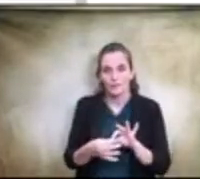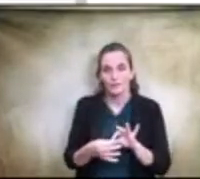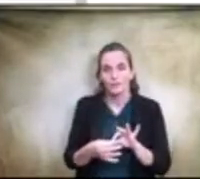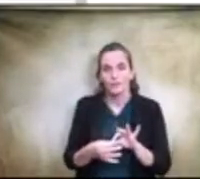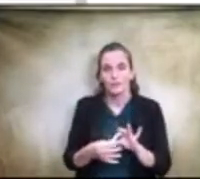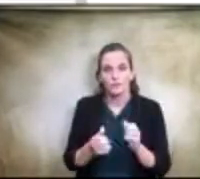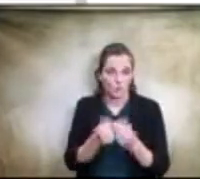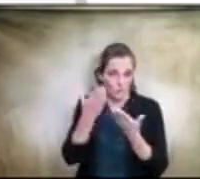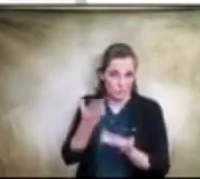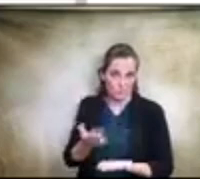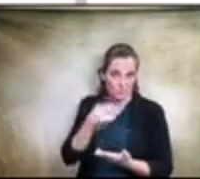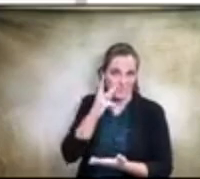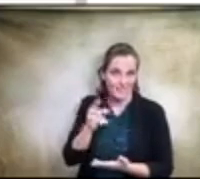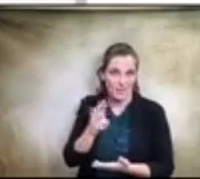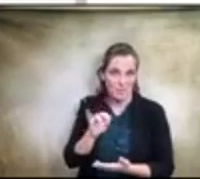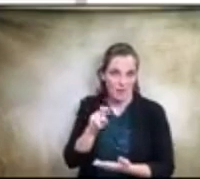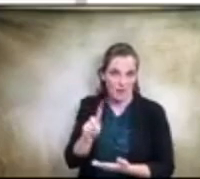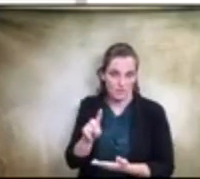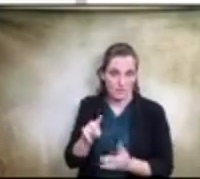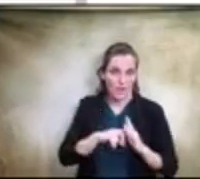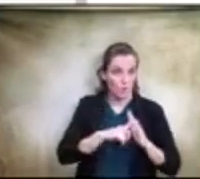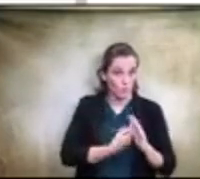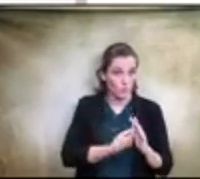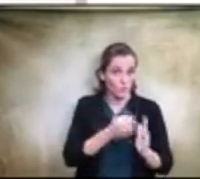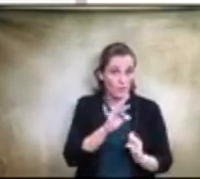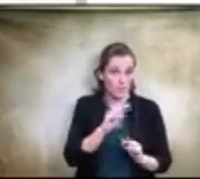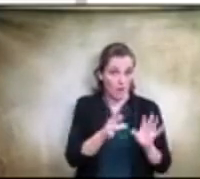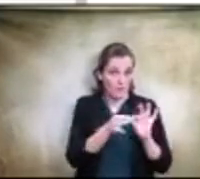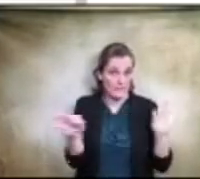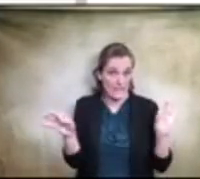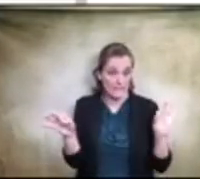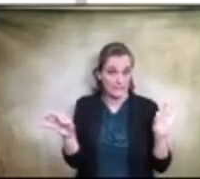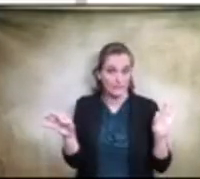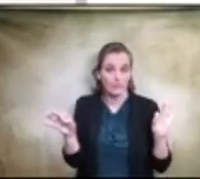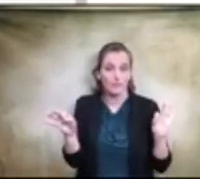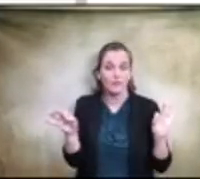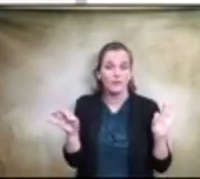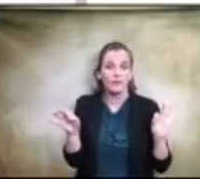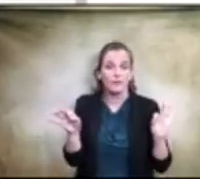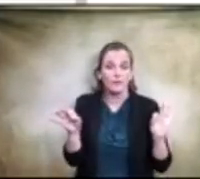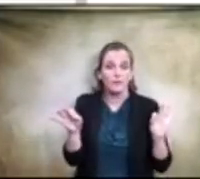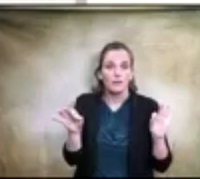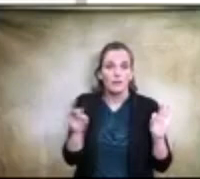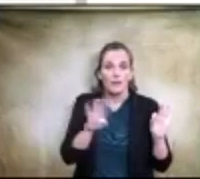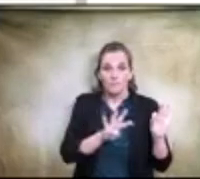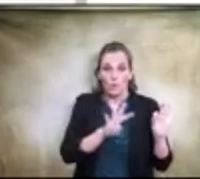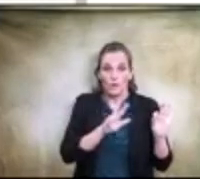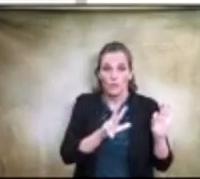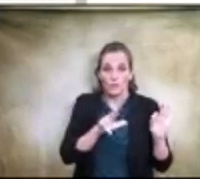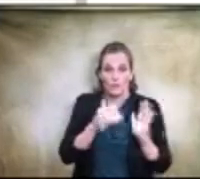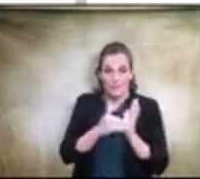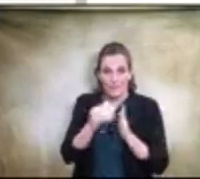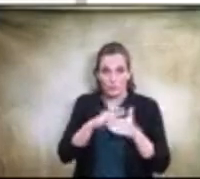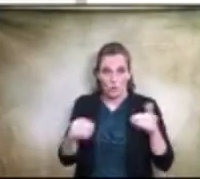Originally, the bond stated a $43 million line item